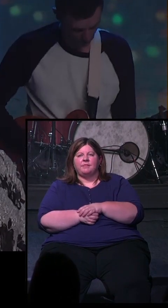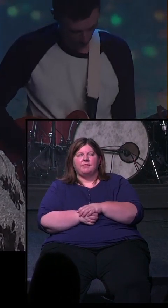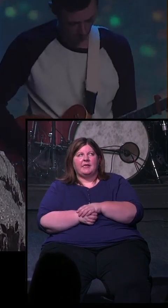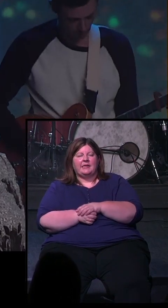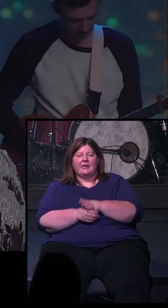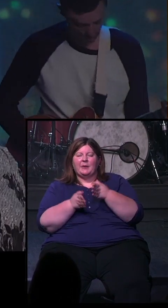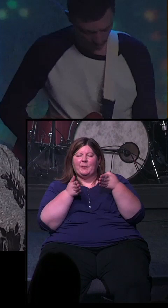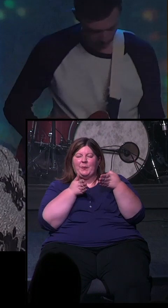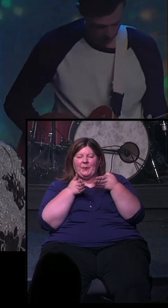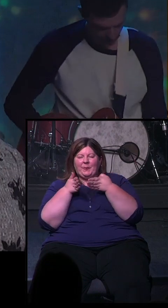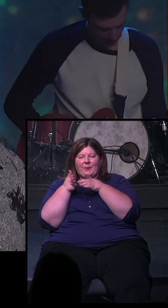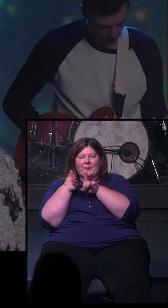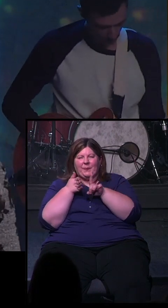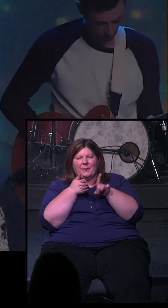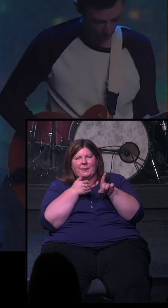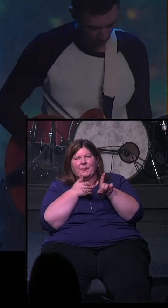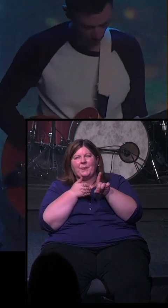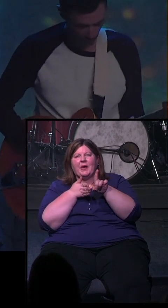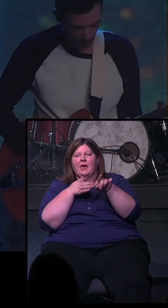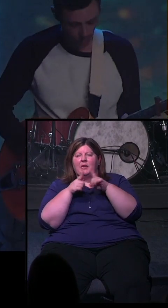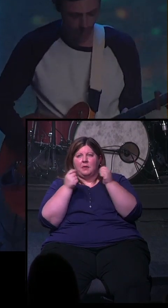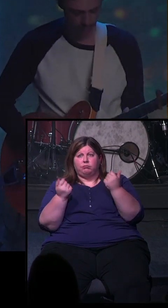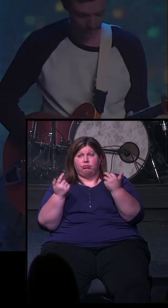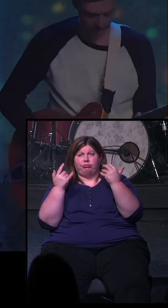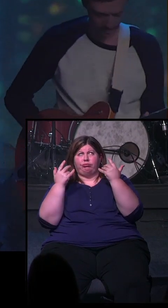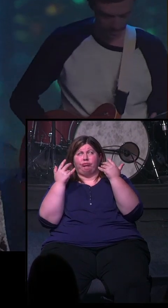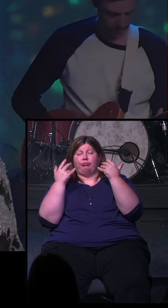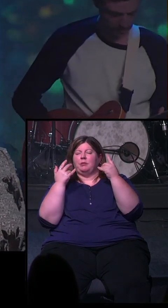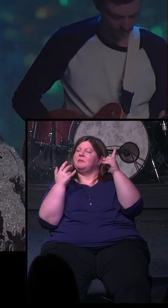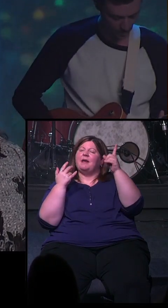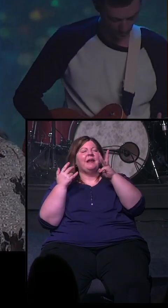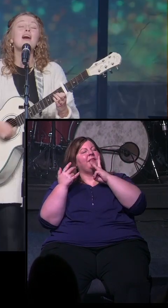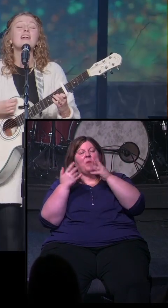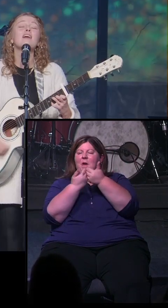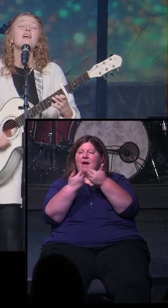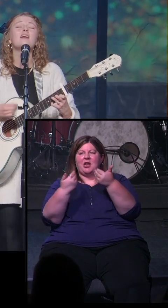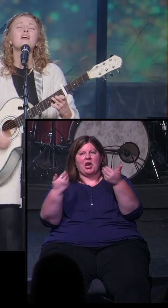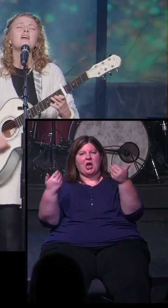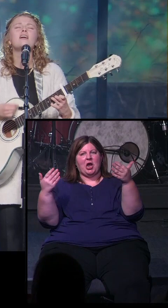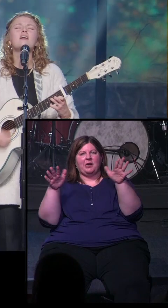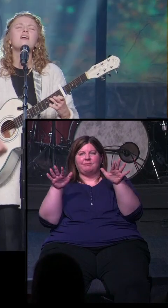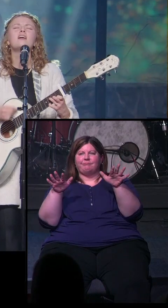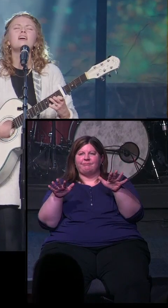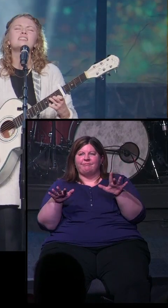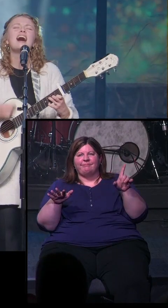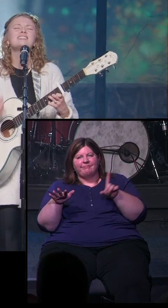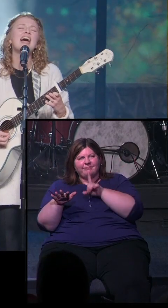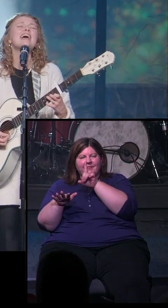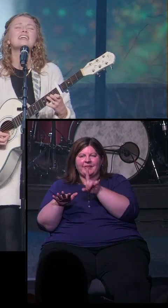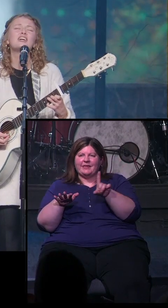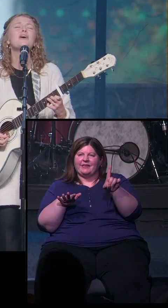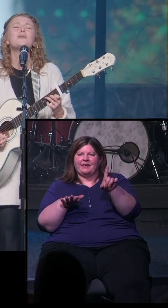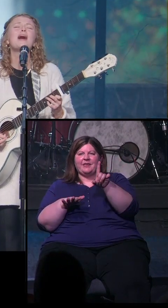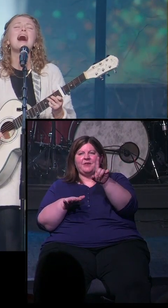It's a narrow road. tide is high. But you're part of the waters. Cause